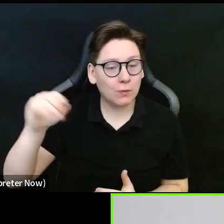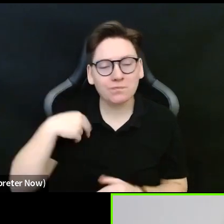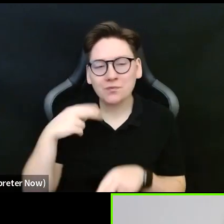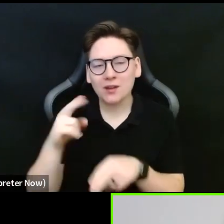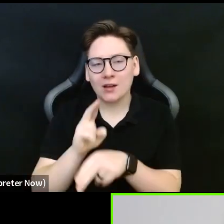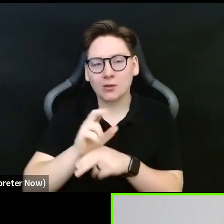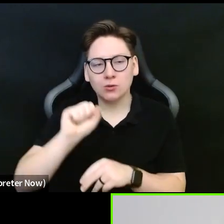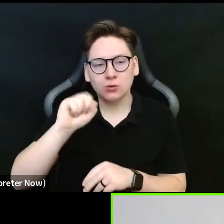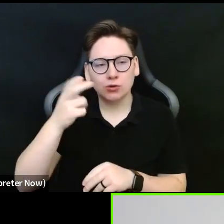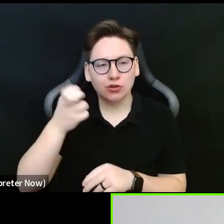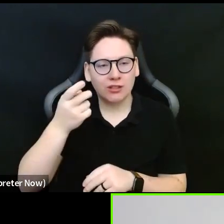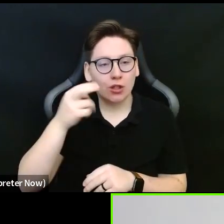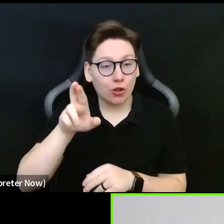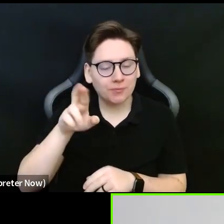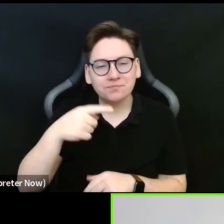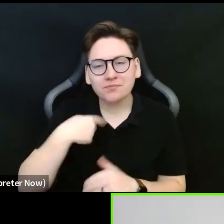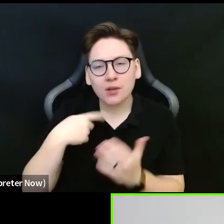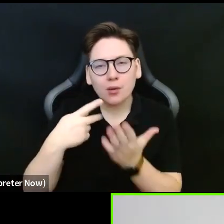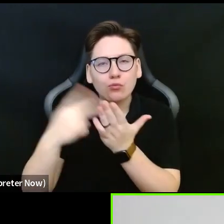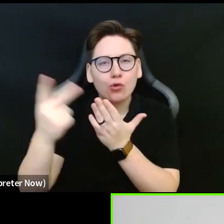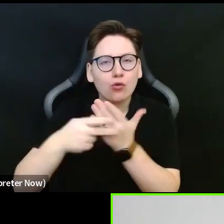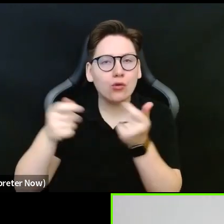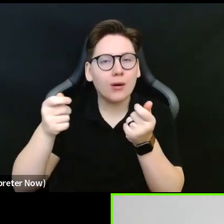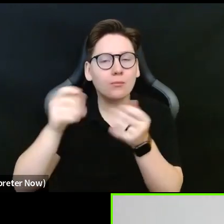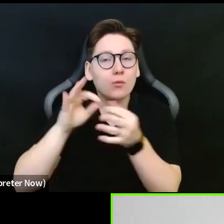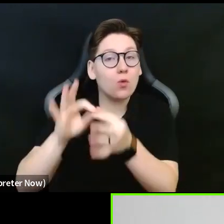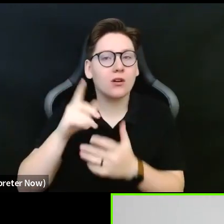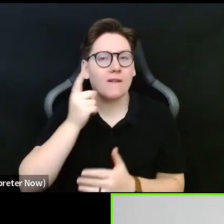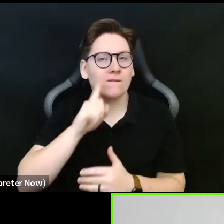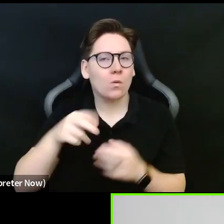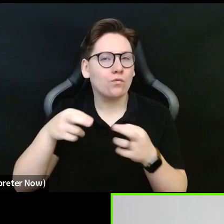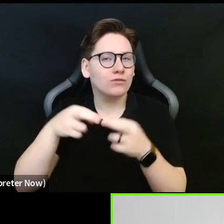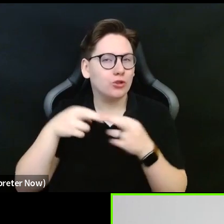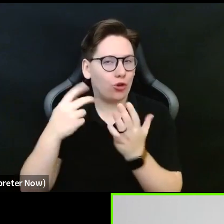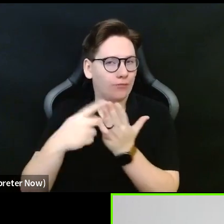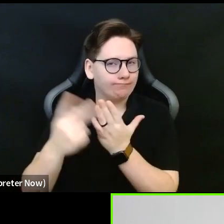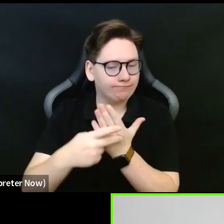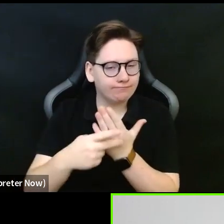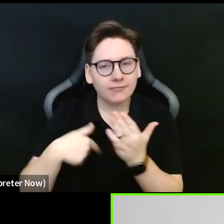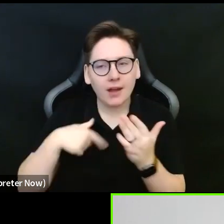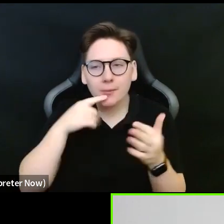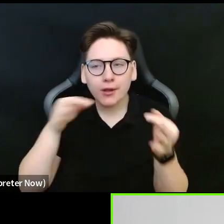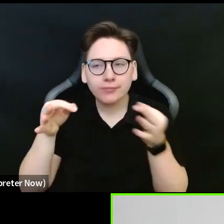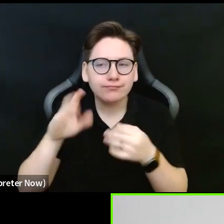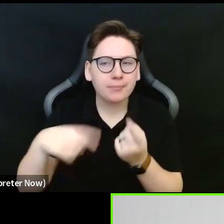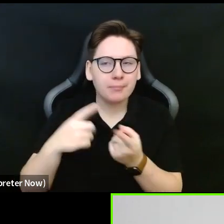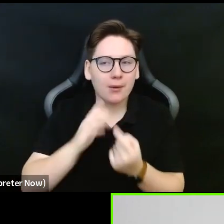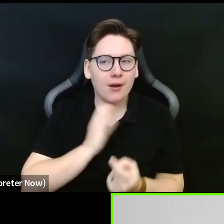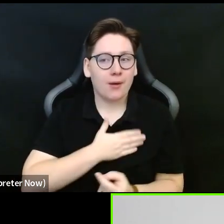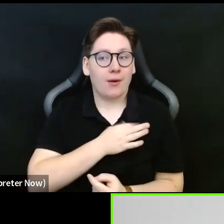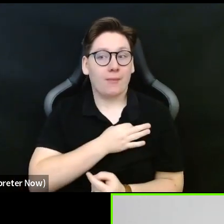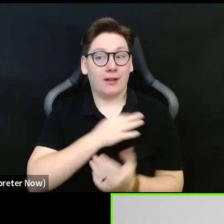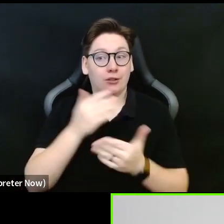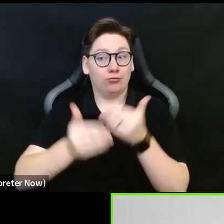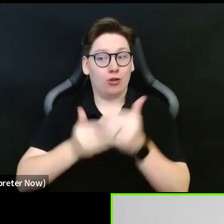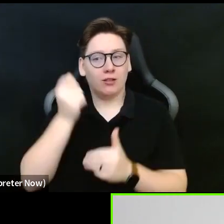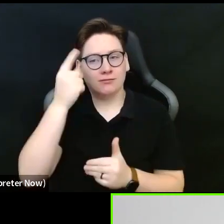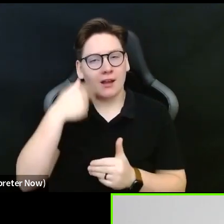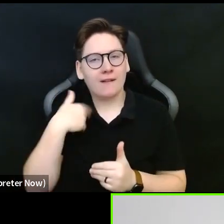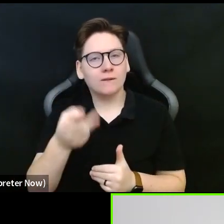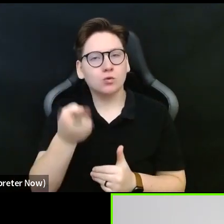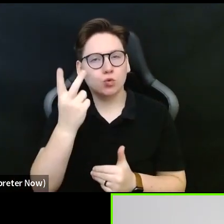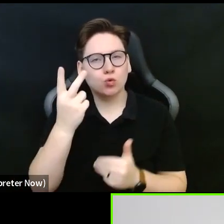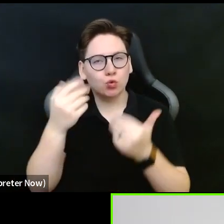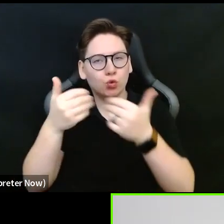Nipha's program coordinator for regional initiatives. I'll be explaining more about the arts here application process which is in two parts. And